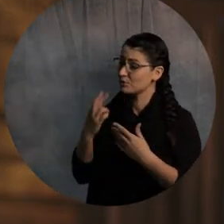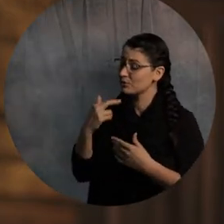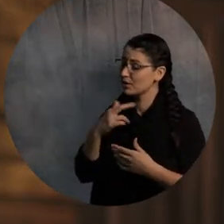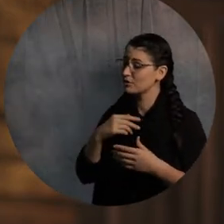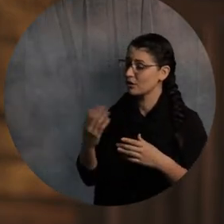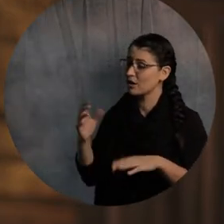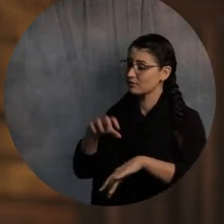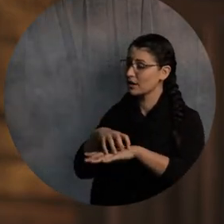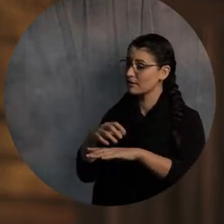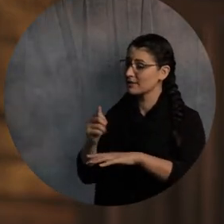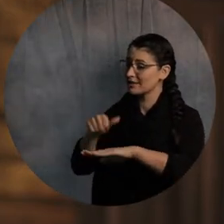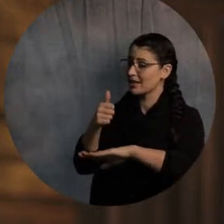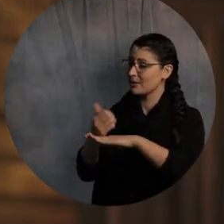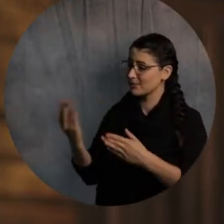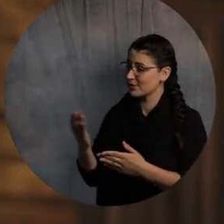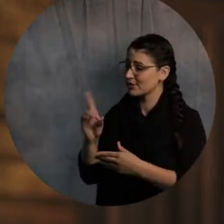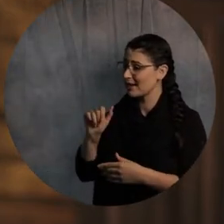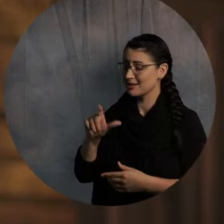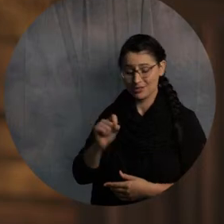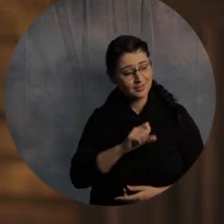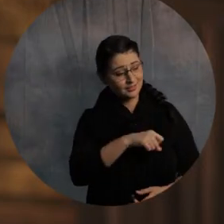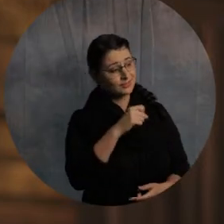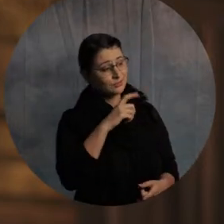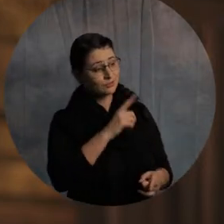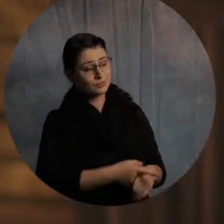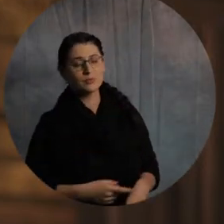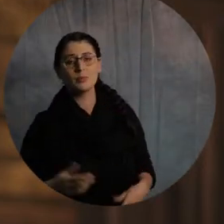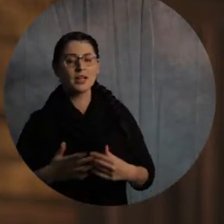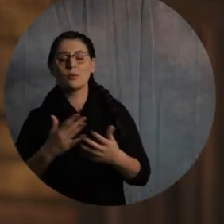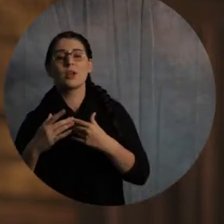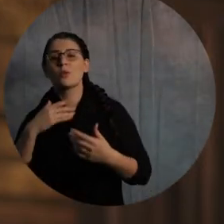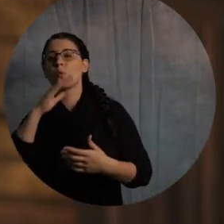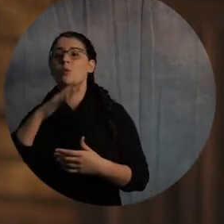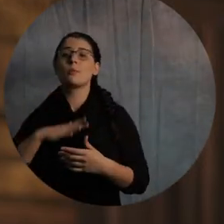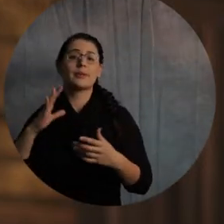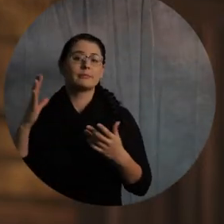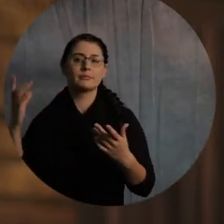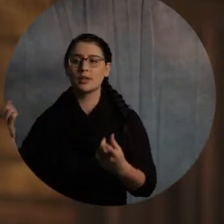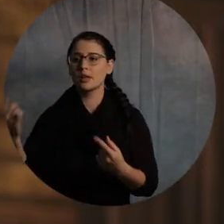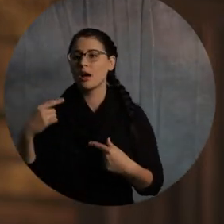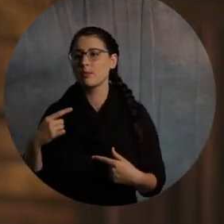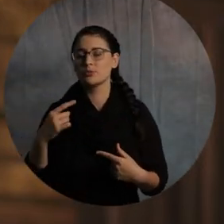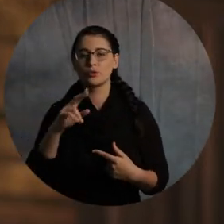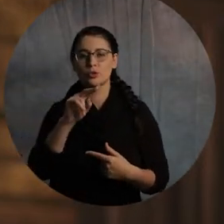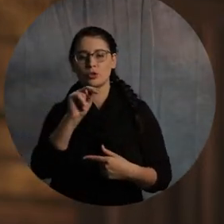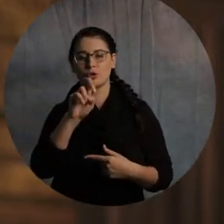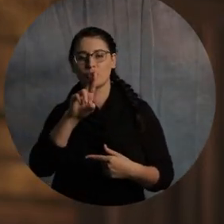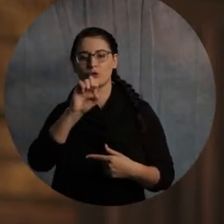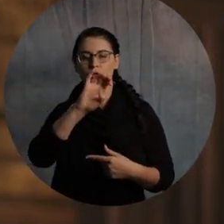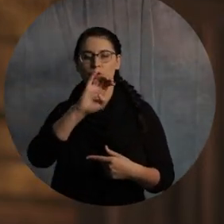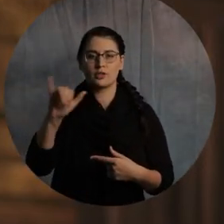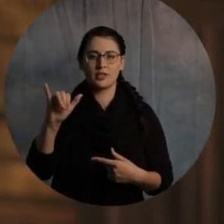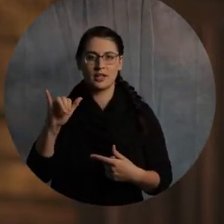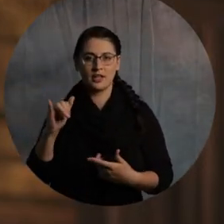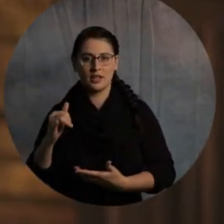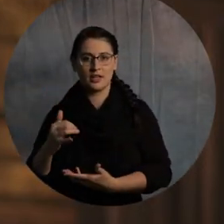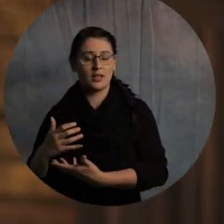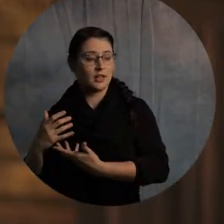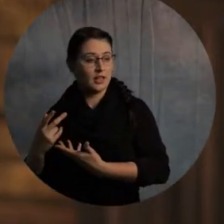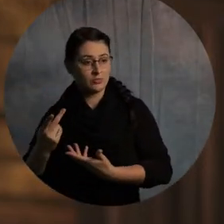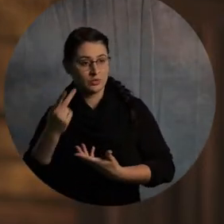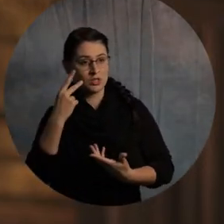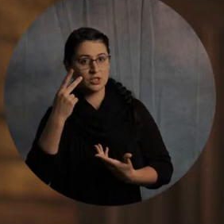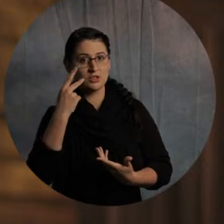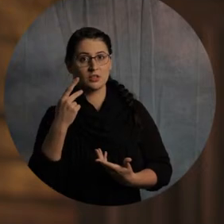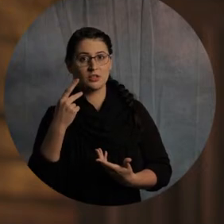So, all of sudden, she checks her baby in. She shows up at the nursery, opens the door, and literally